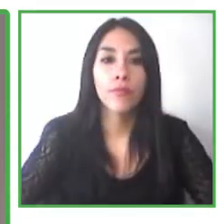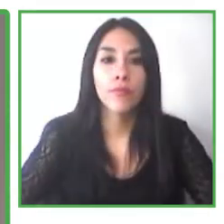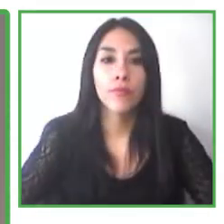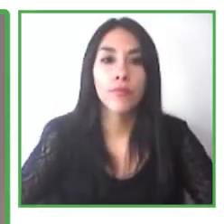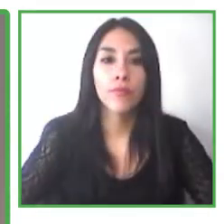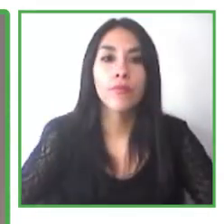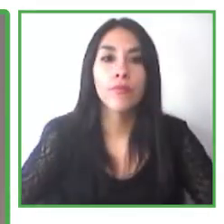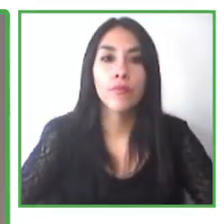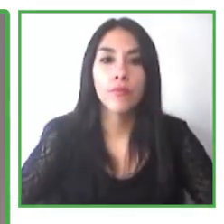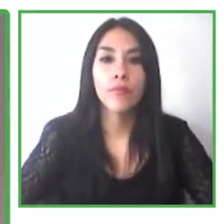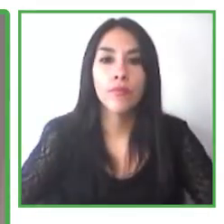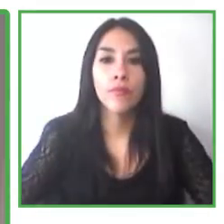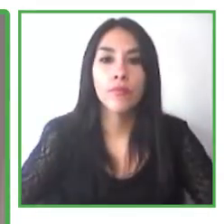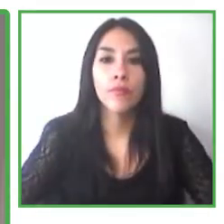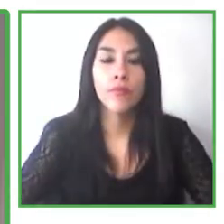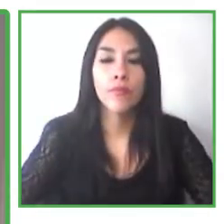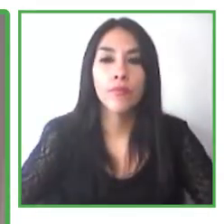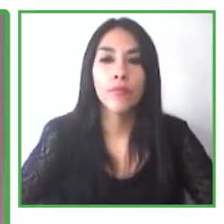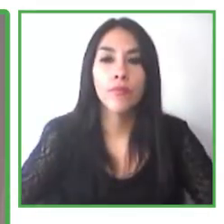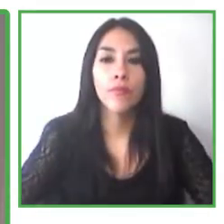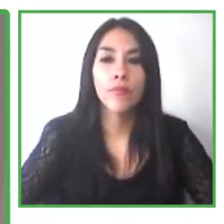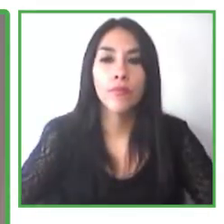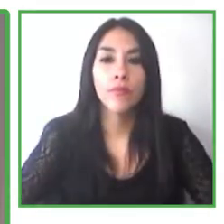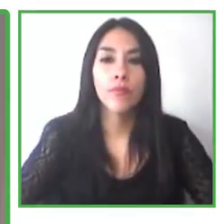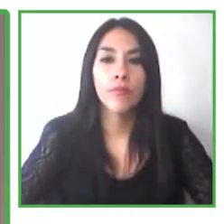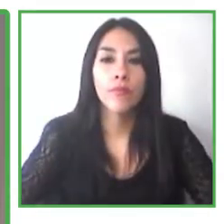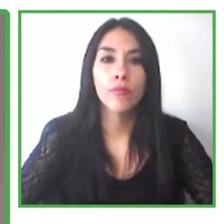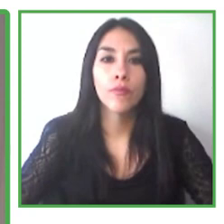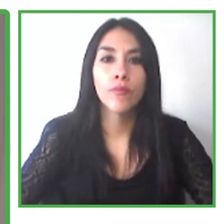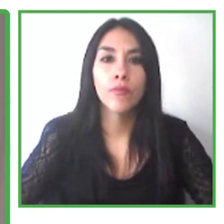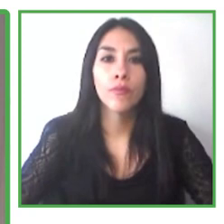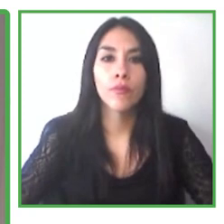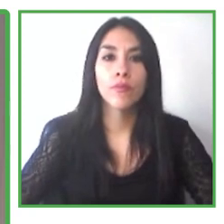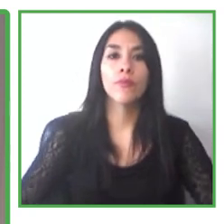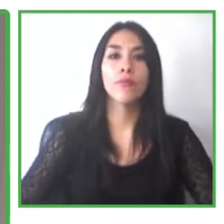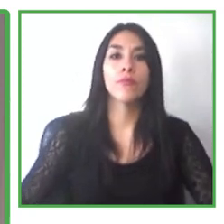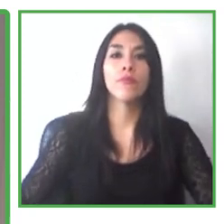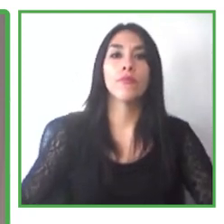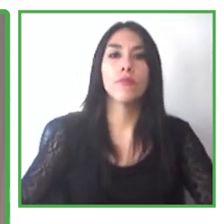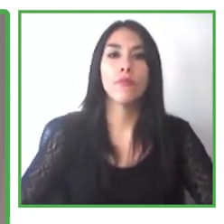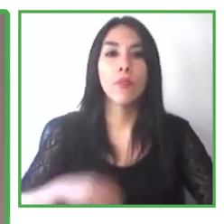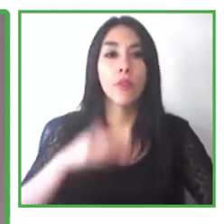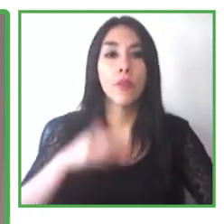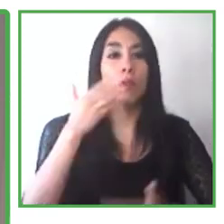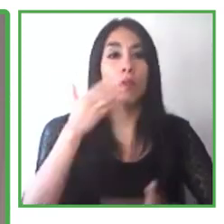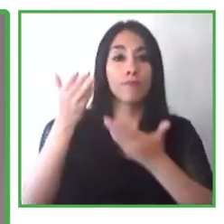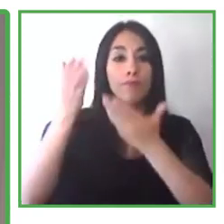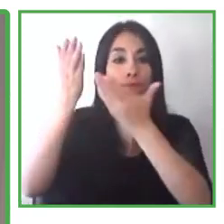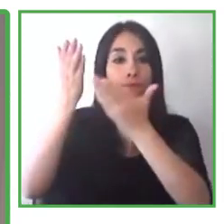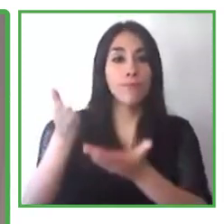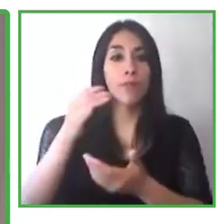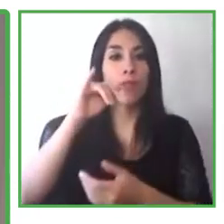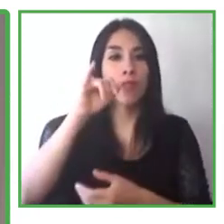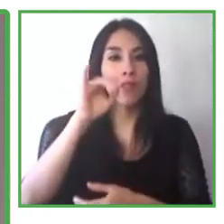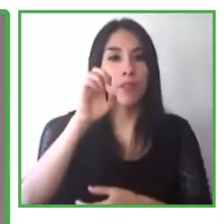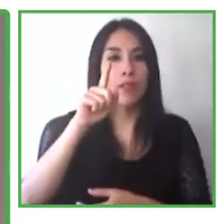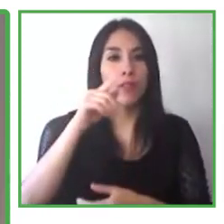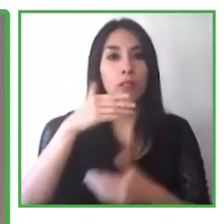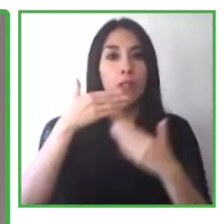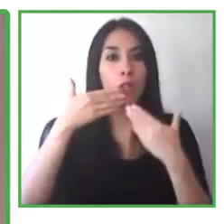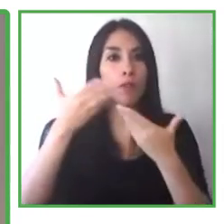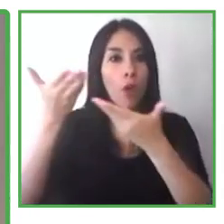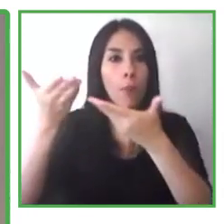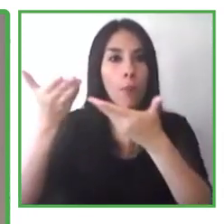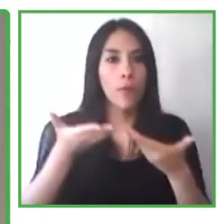Thank you so much, Jessica. That was really great. And it's so fantastic to hear the great things that